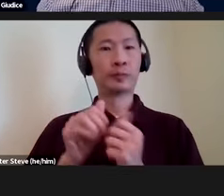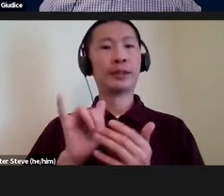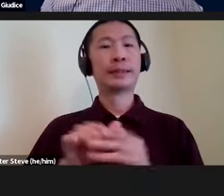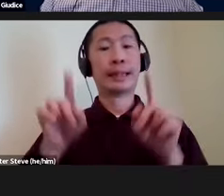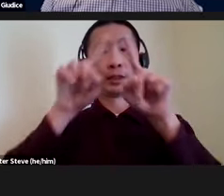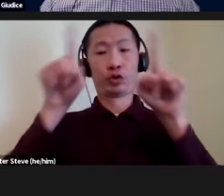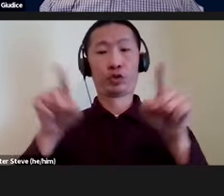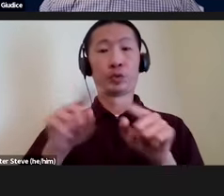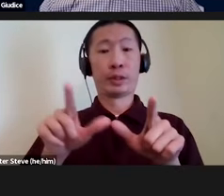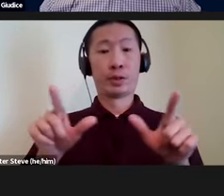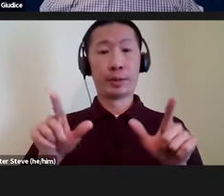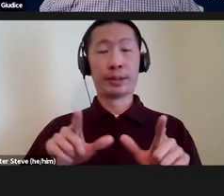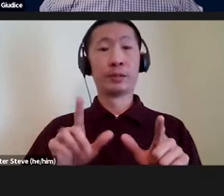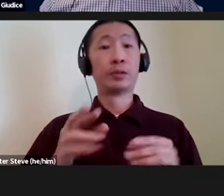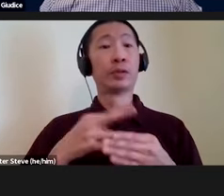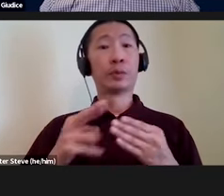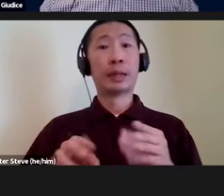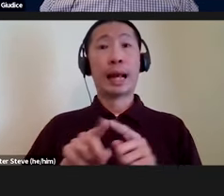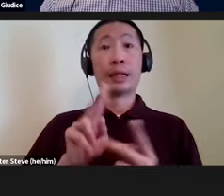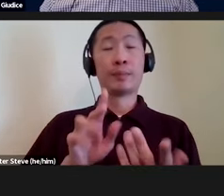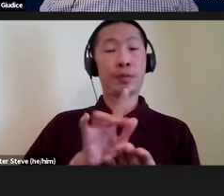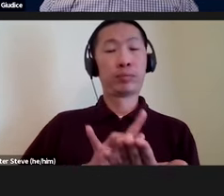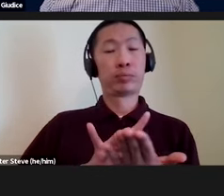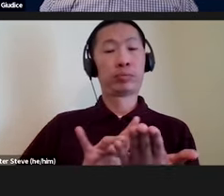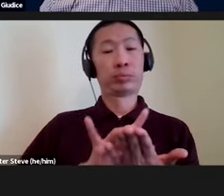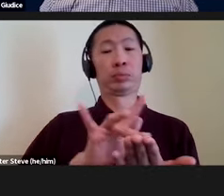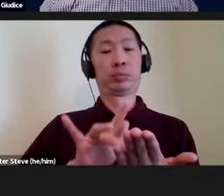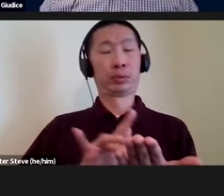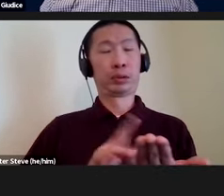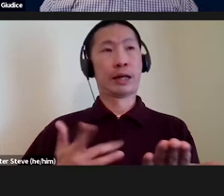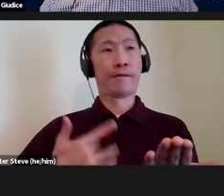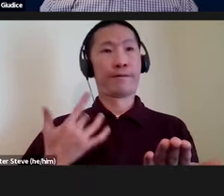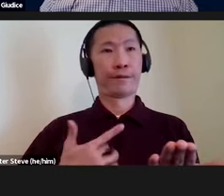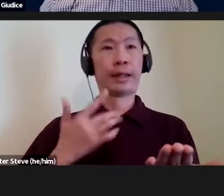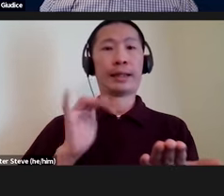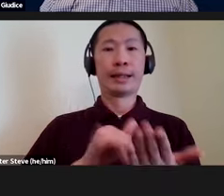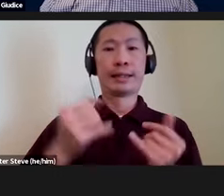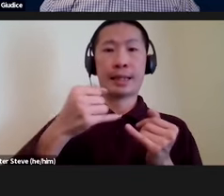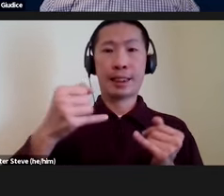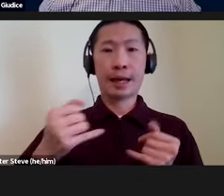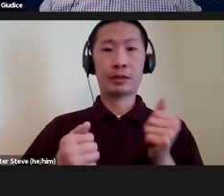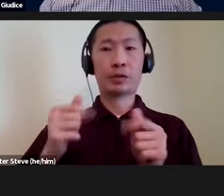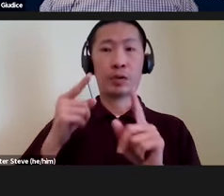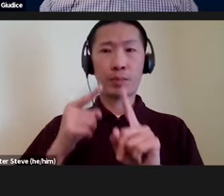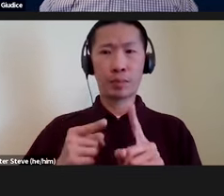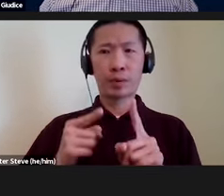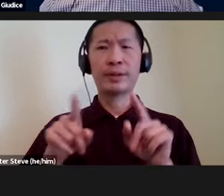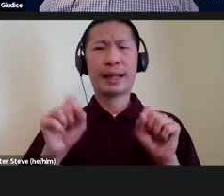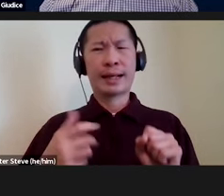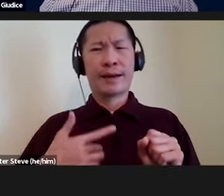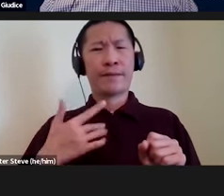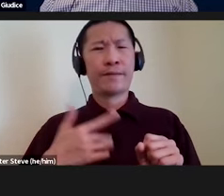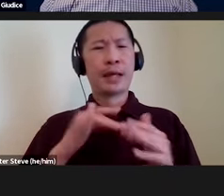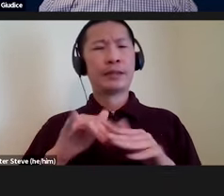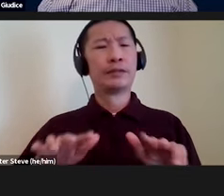location. And so, the result is that as people are moving their finger around and feeling the lines or the points, they're able to feel